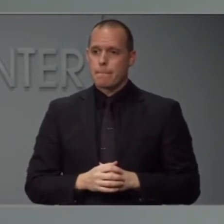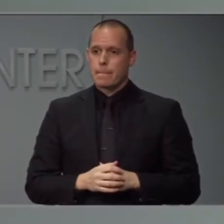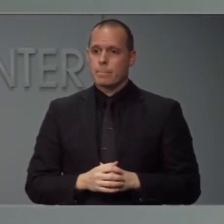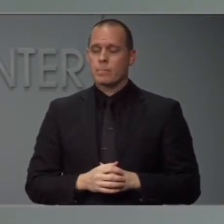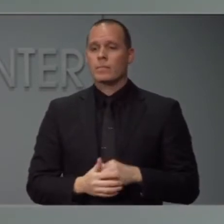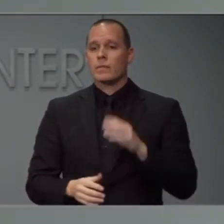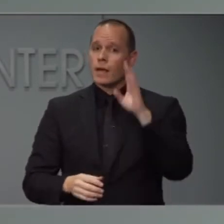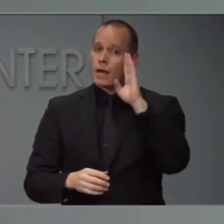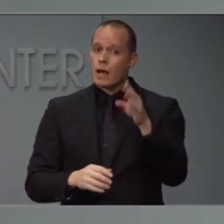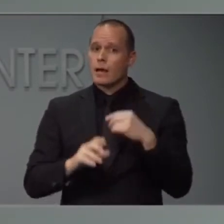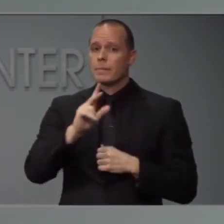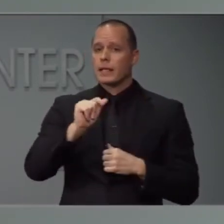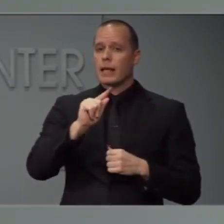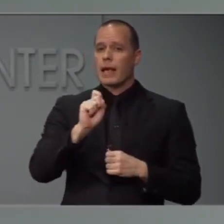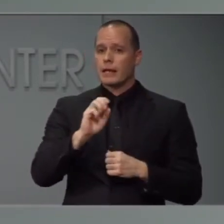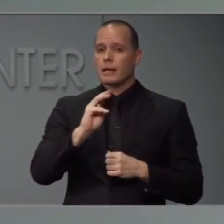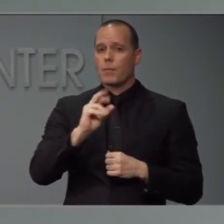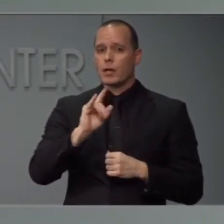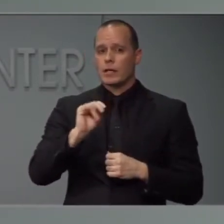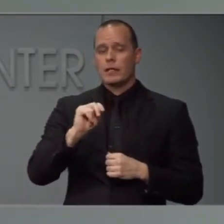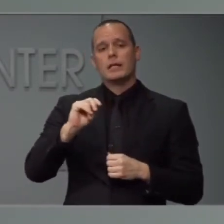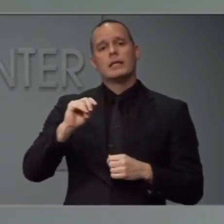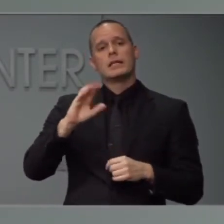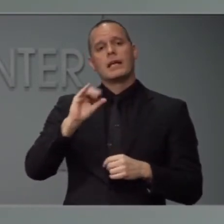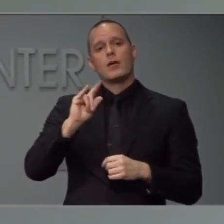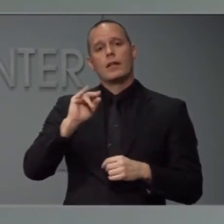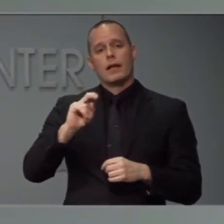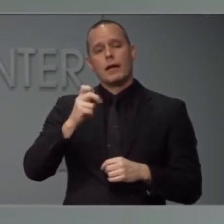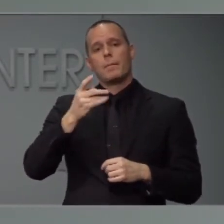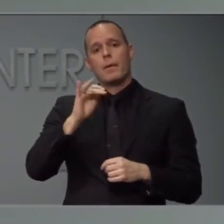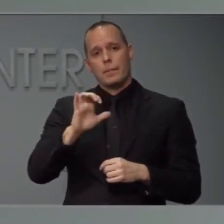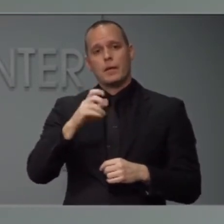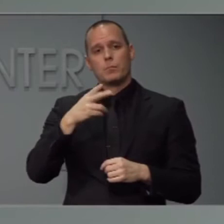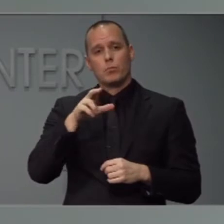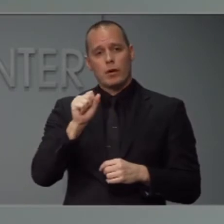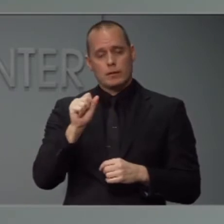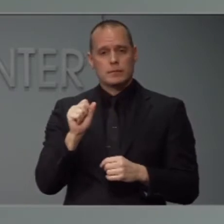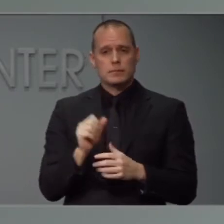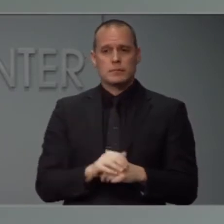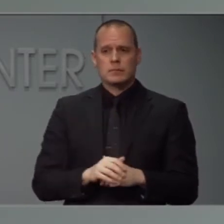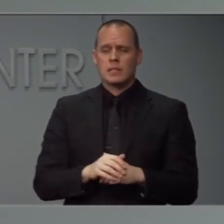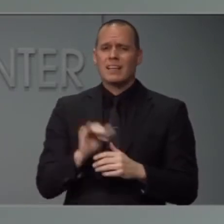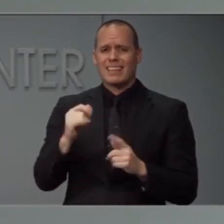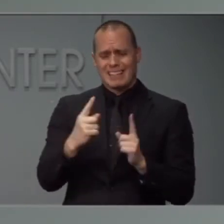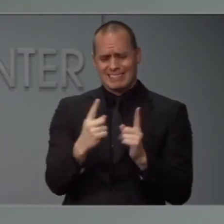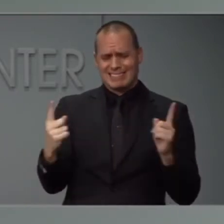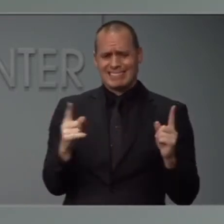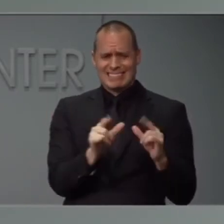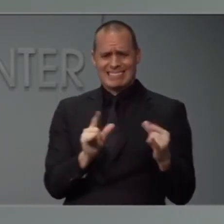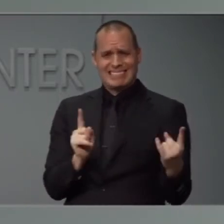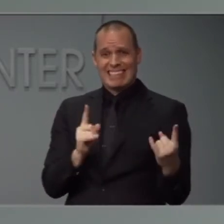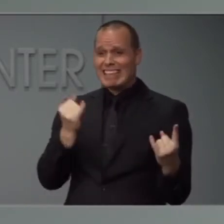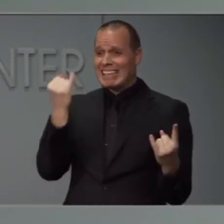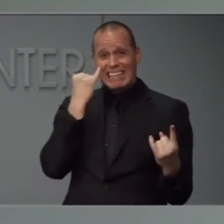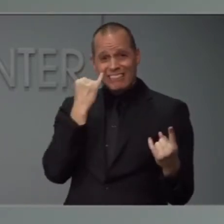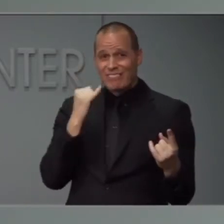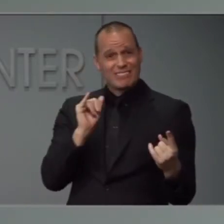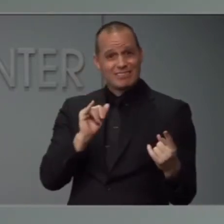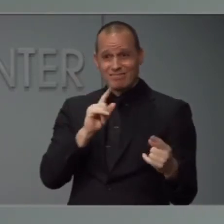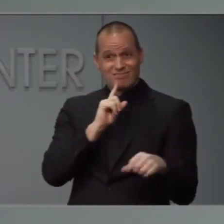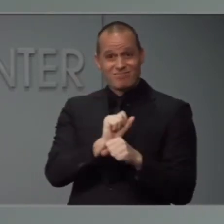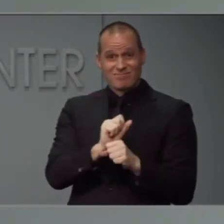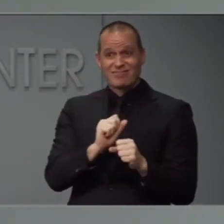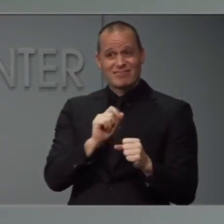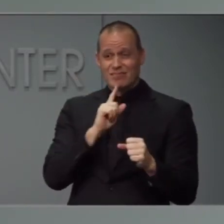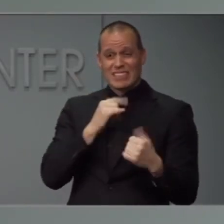Hi, my name is Kate Martin. with Carolina Public Press. I want to know if these social distancing measures don't work as you would like, what are some of the other